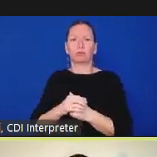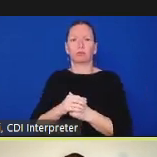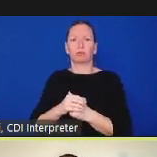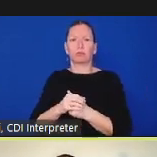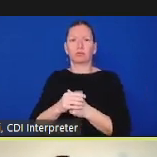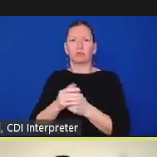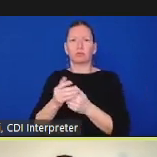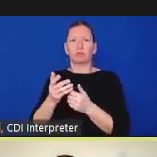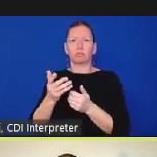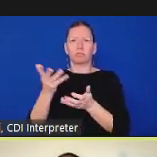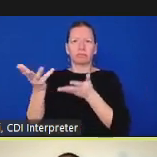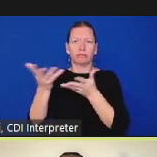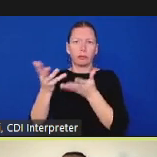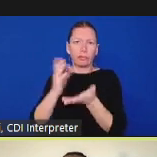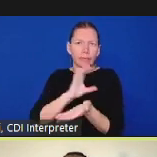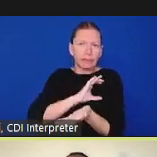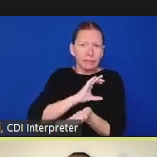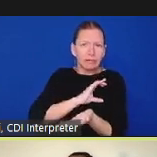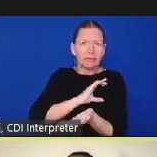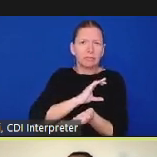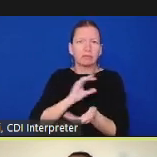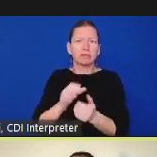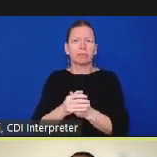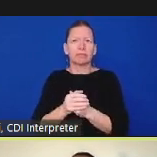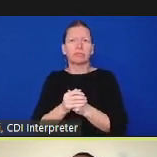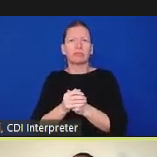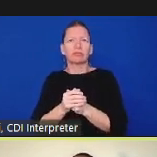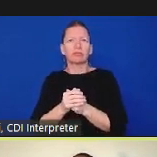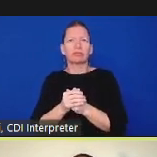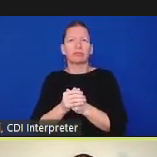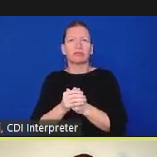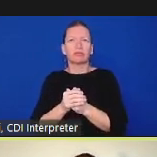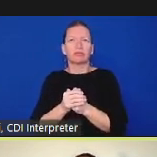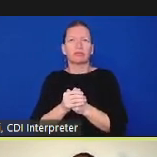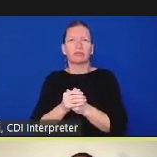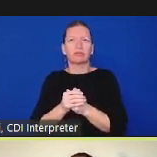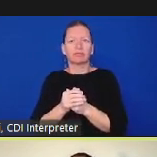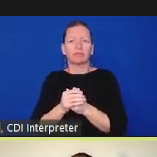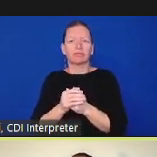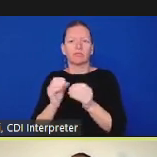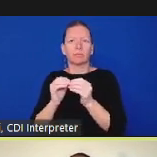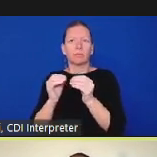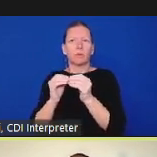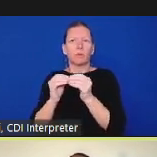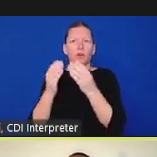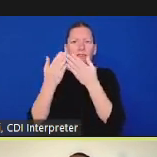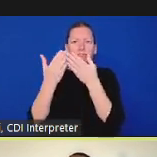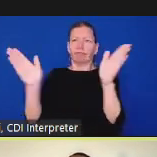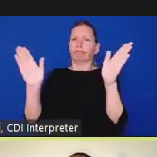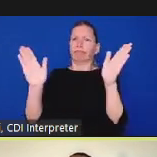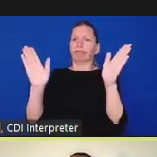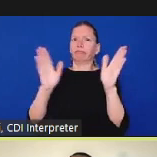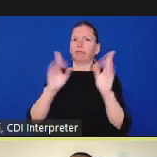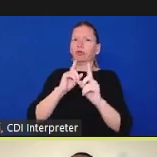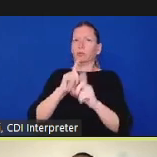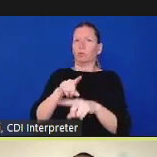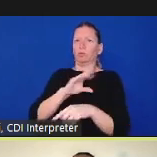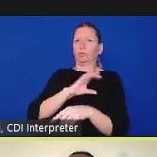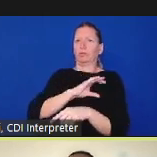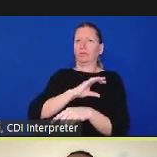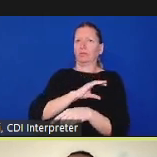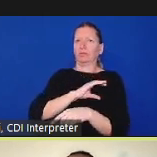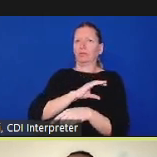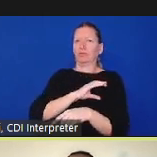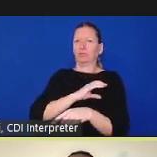just about what happened in this specific incident with this complainant um this officer it can really be a